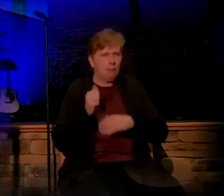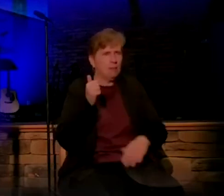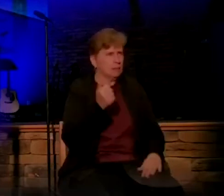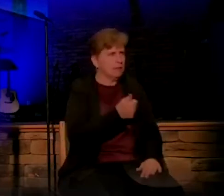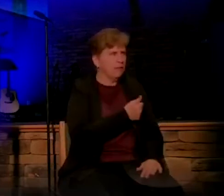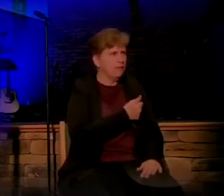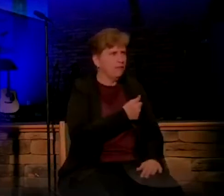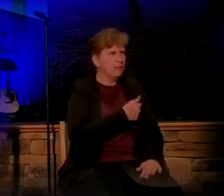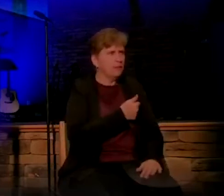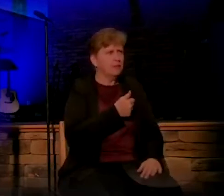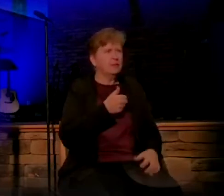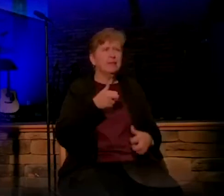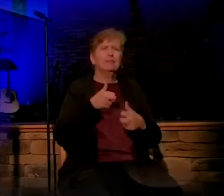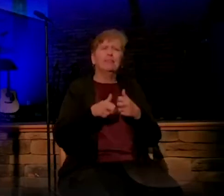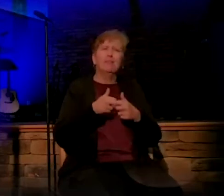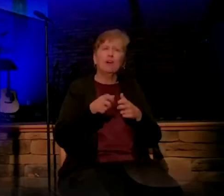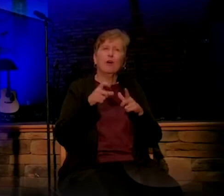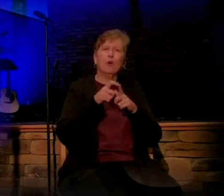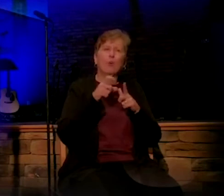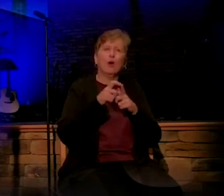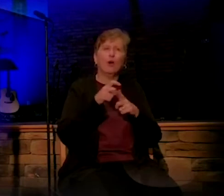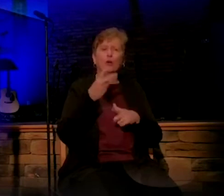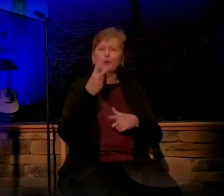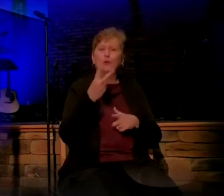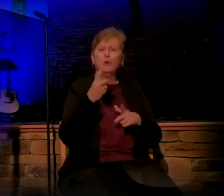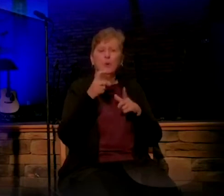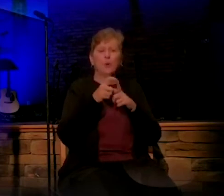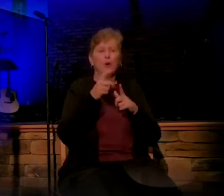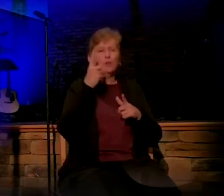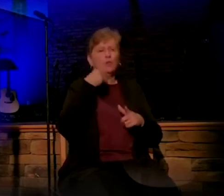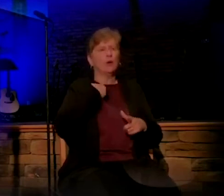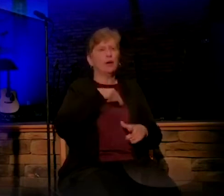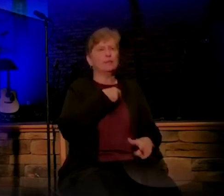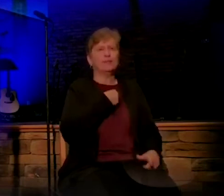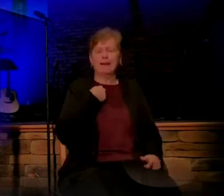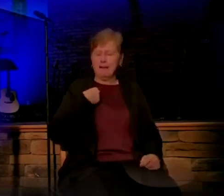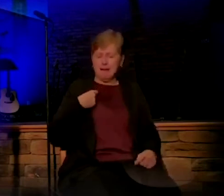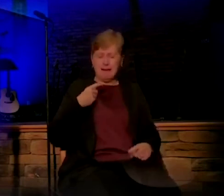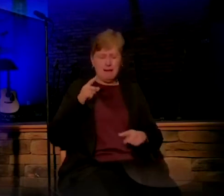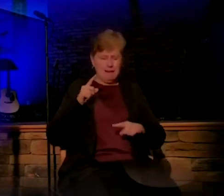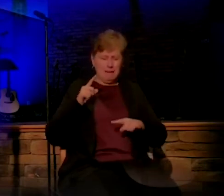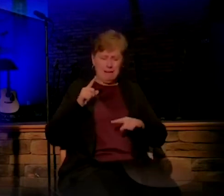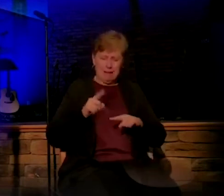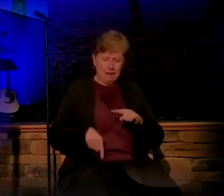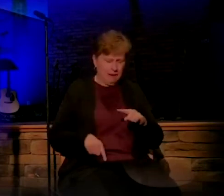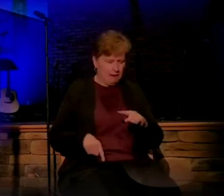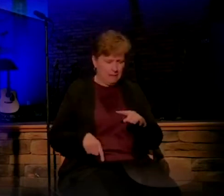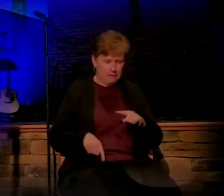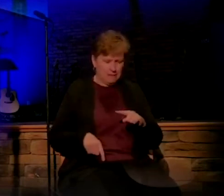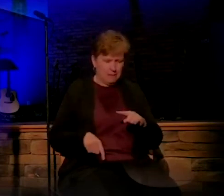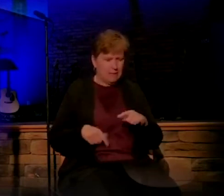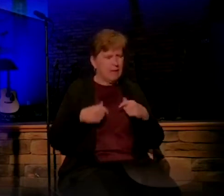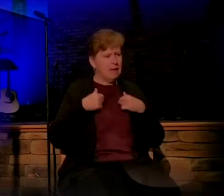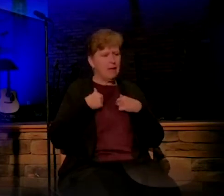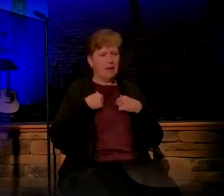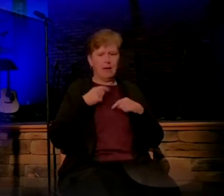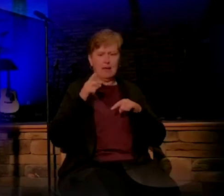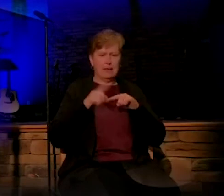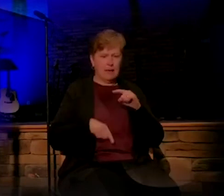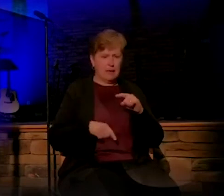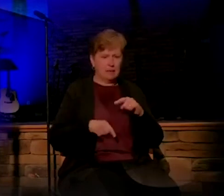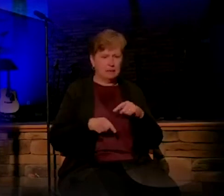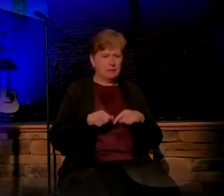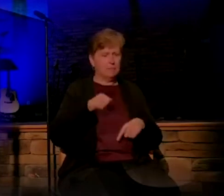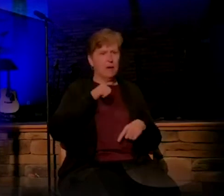It's a difficult word for us to say, two words for us to say, right? I can't. I can't do it on my own. Humble